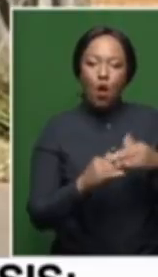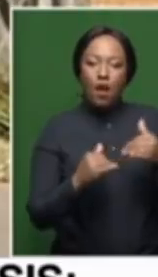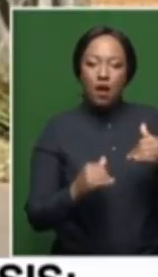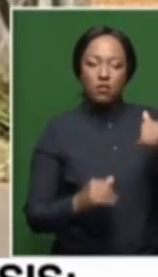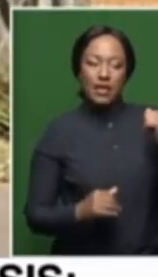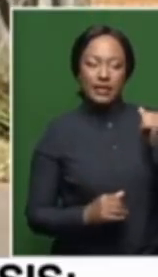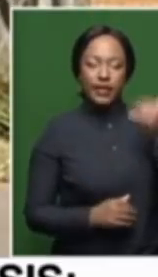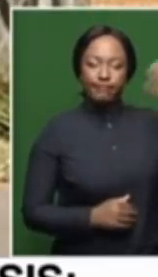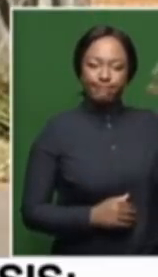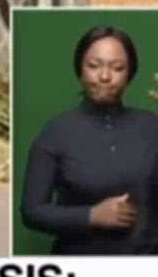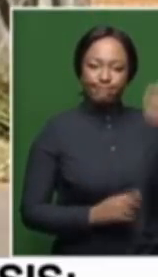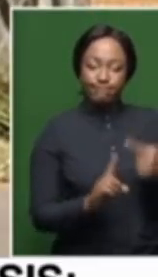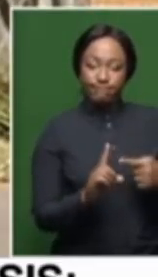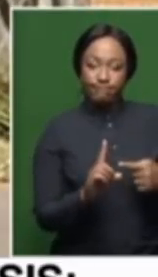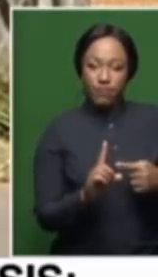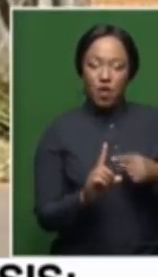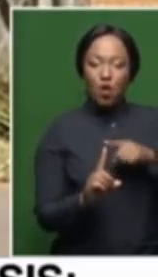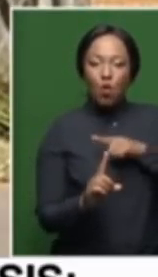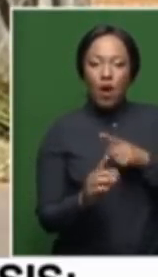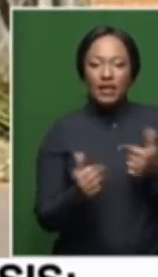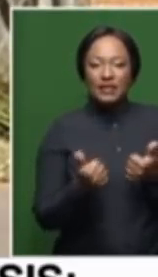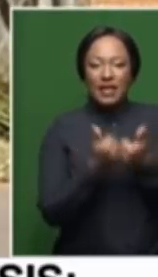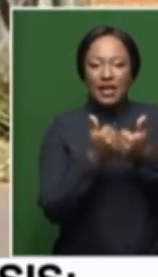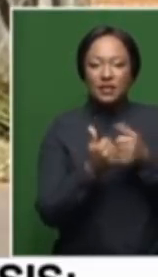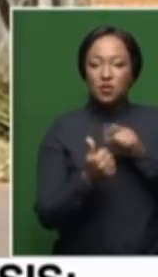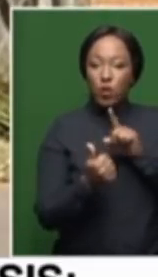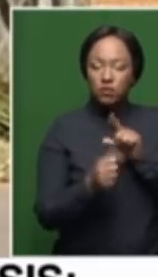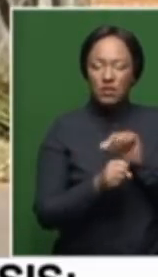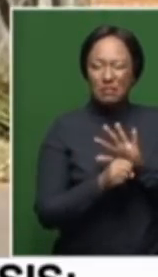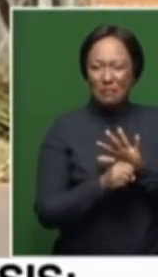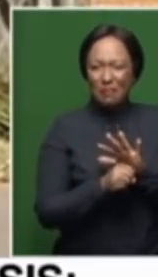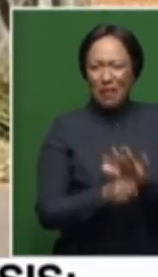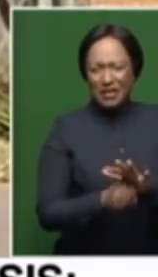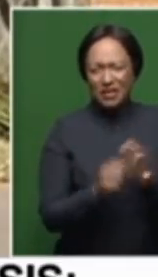NPA's biggest shortcoming is the pressure they face.